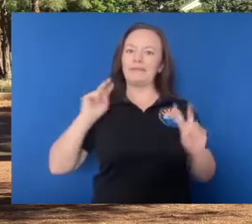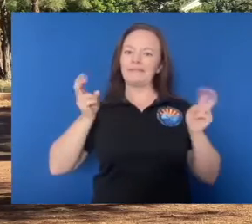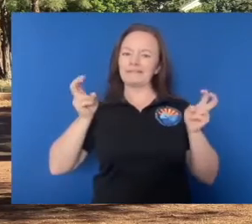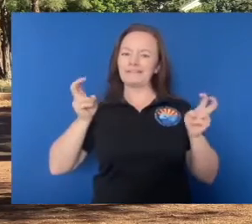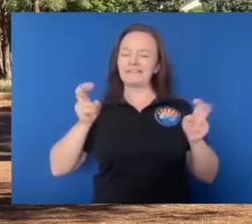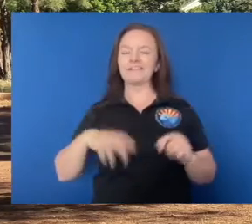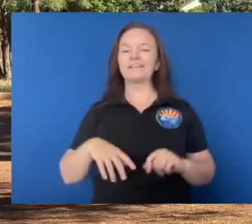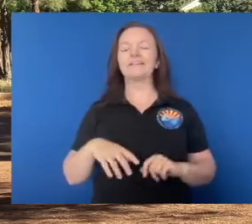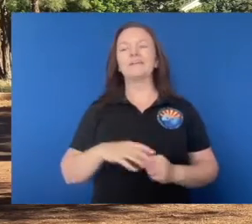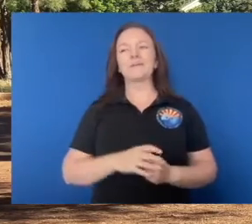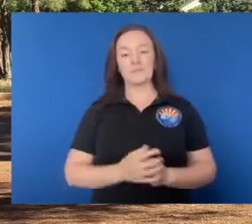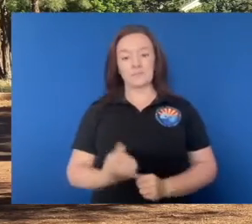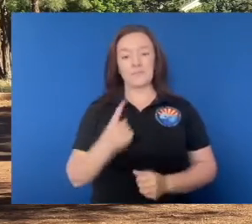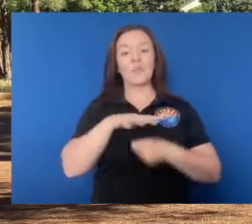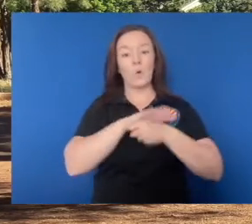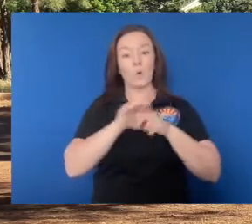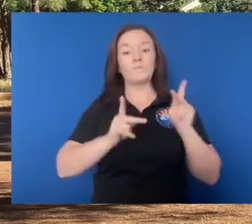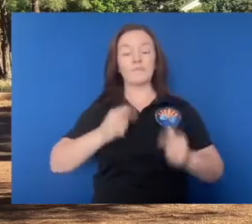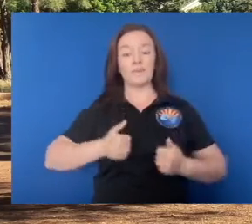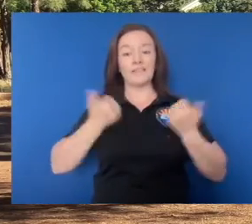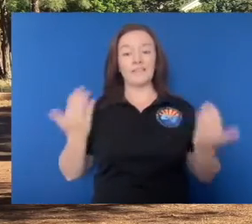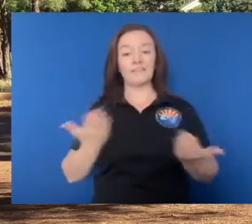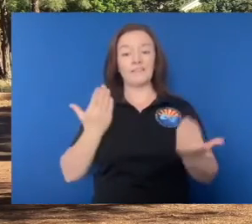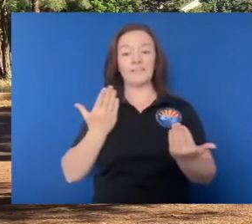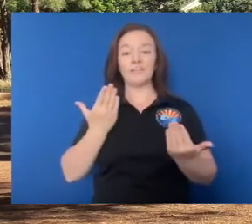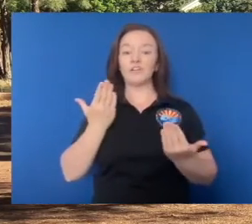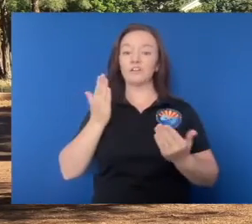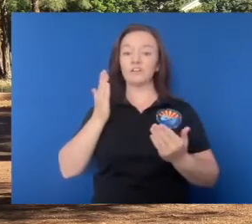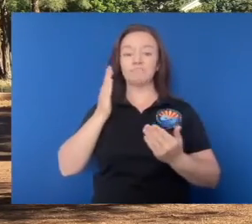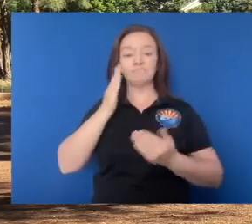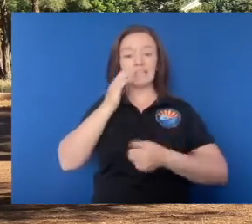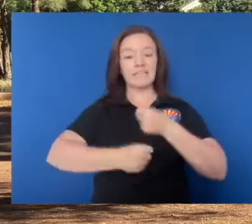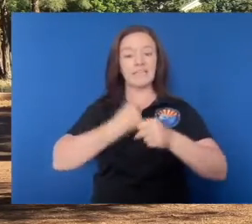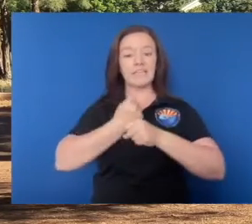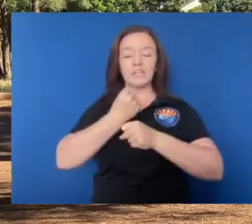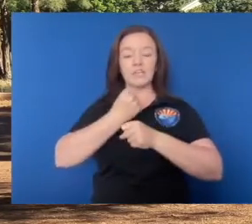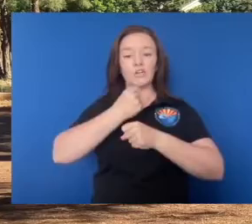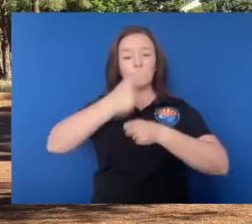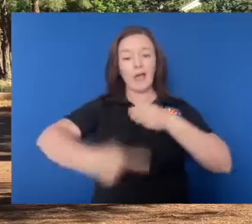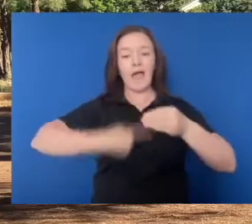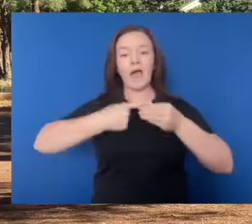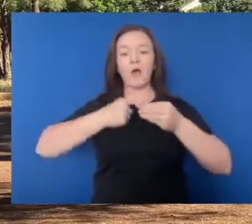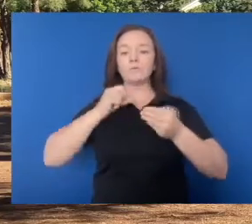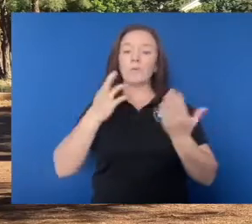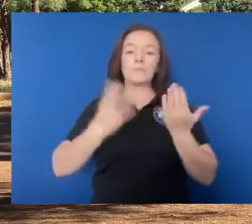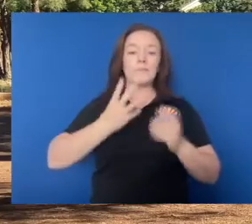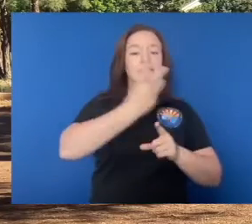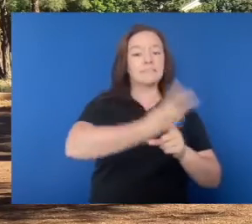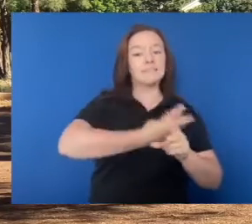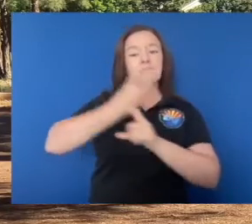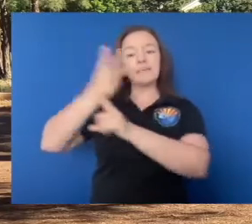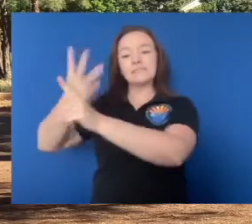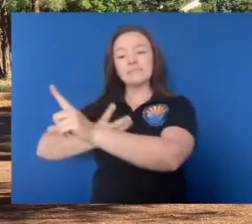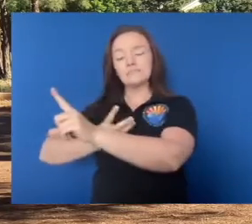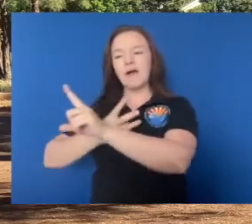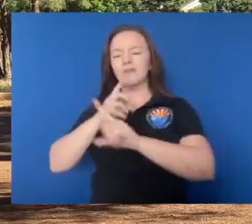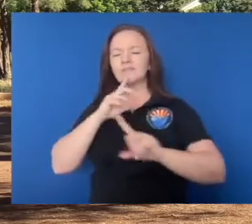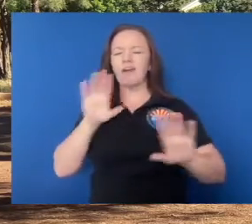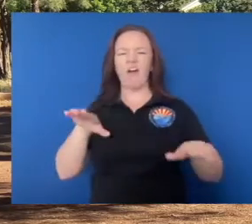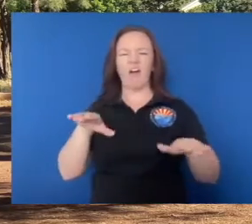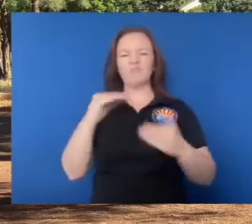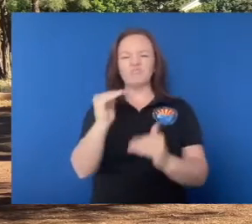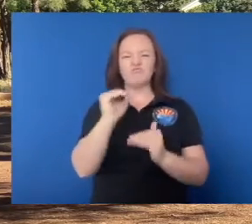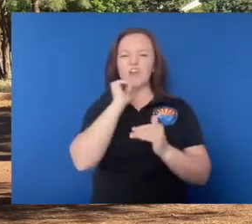One is our local folks that live here year round or might be part-time visitors say that the